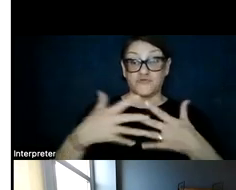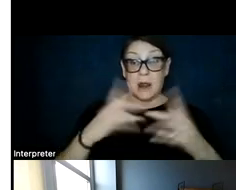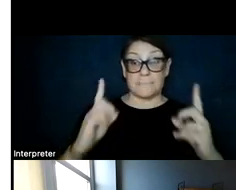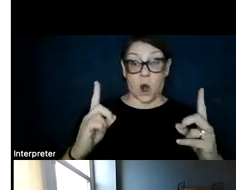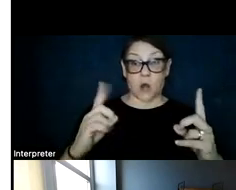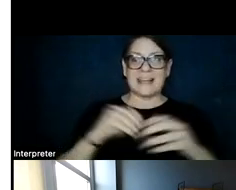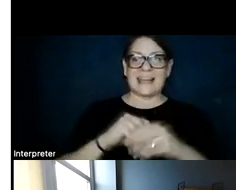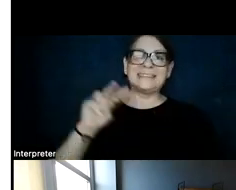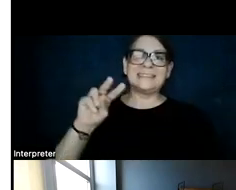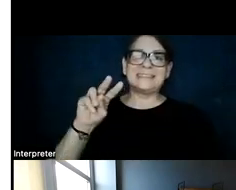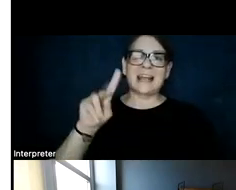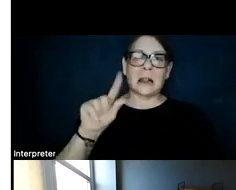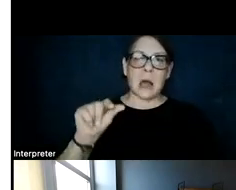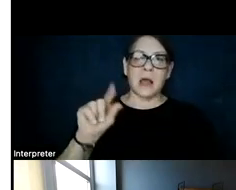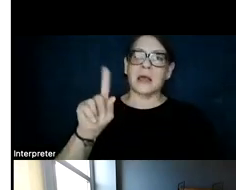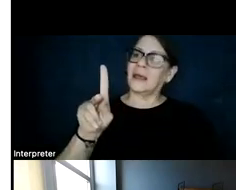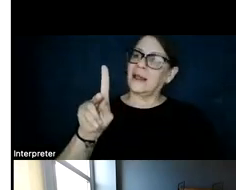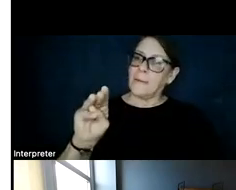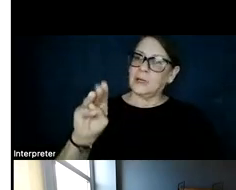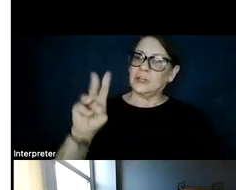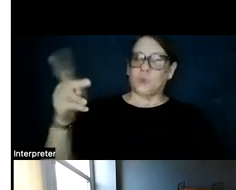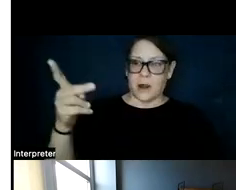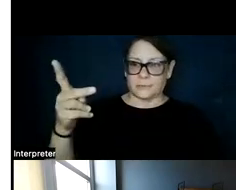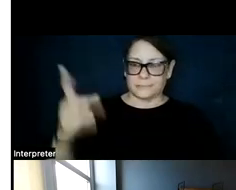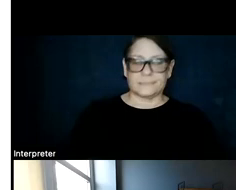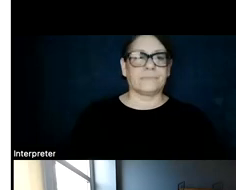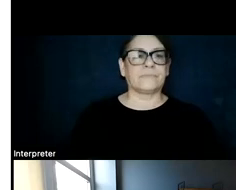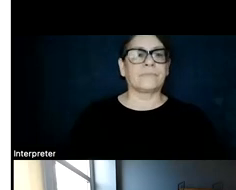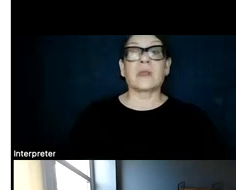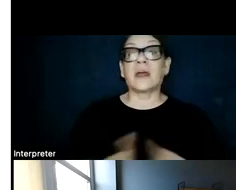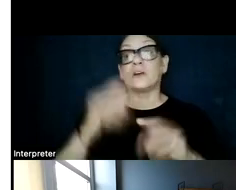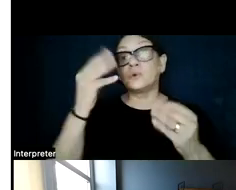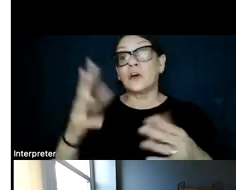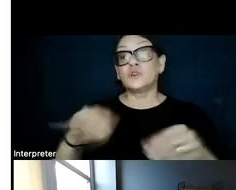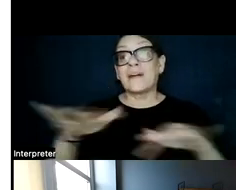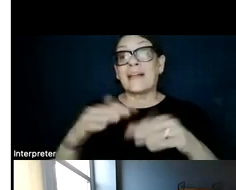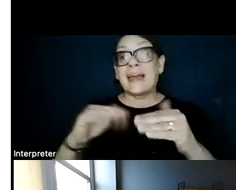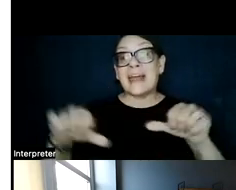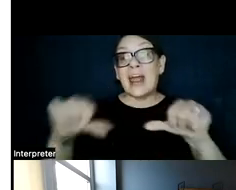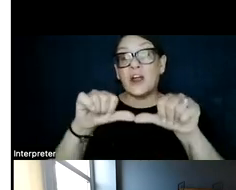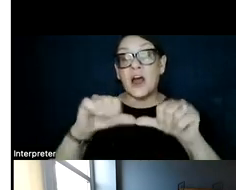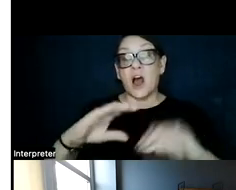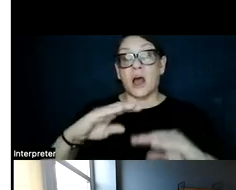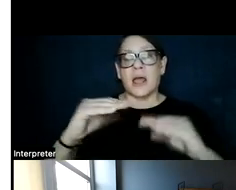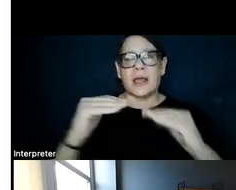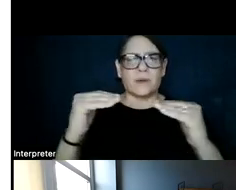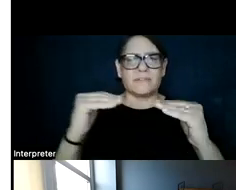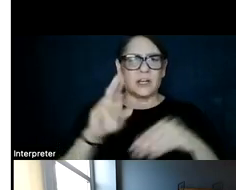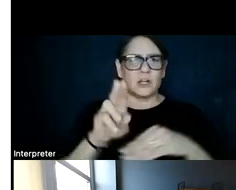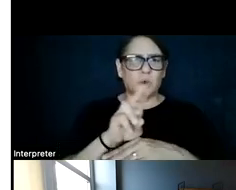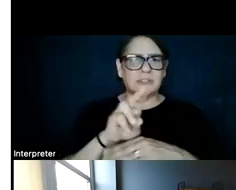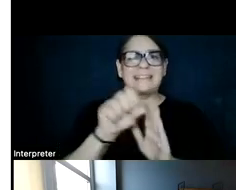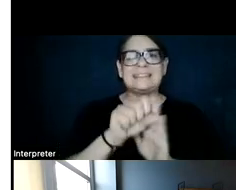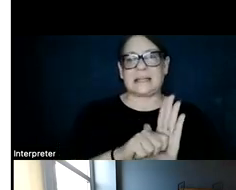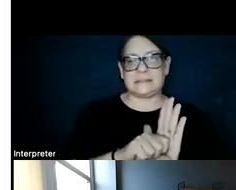square kilometers. And it tells you also the land area equivalent in using a state.